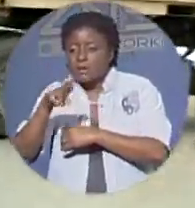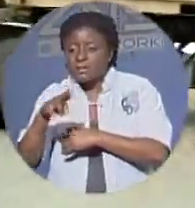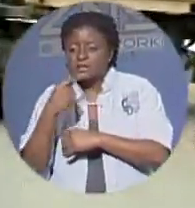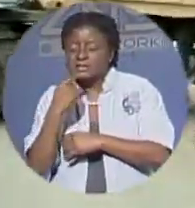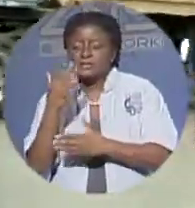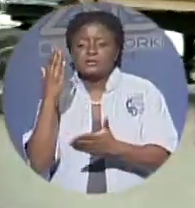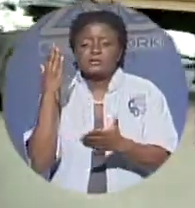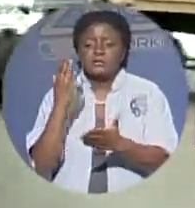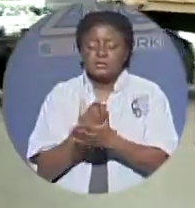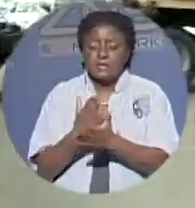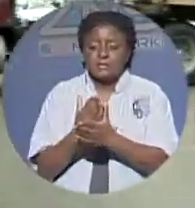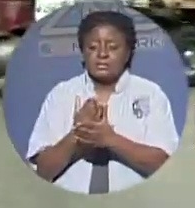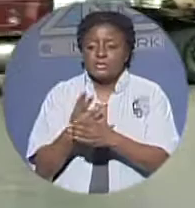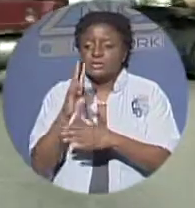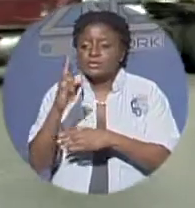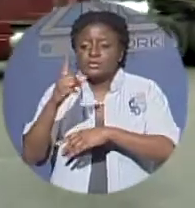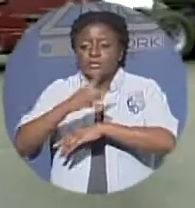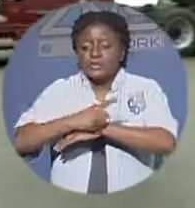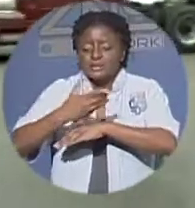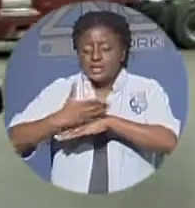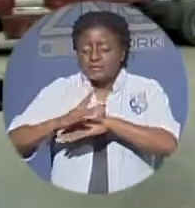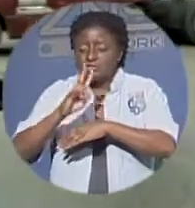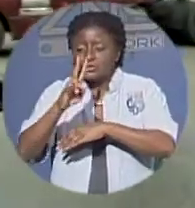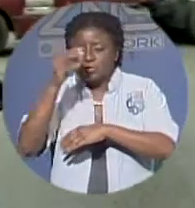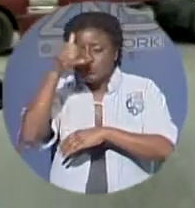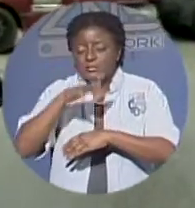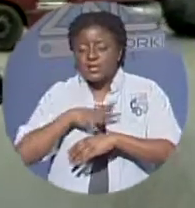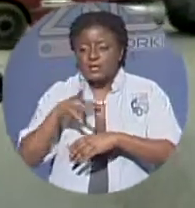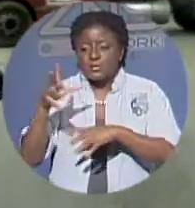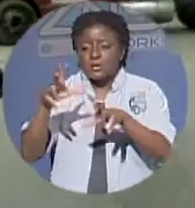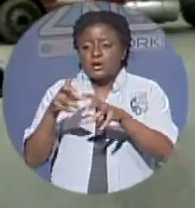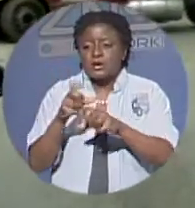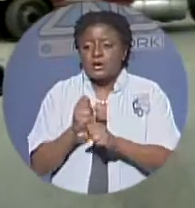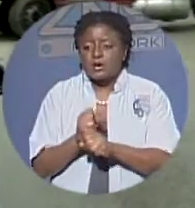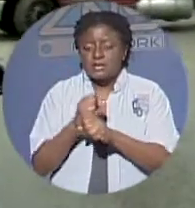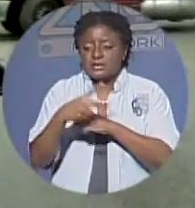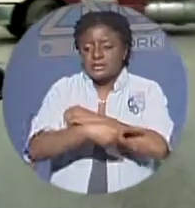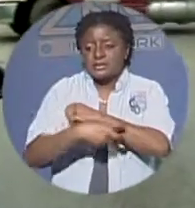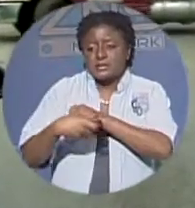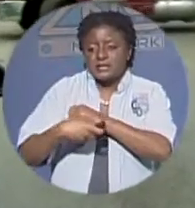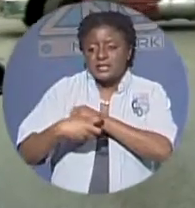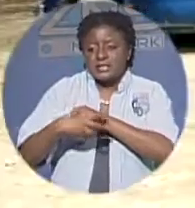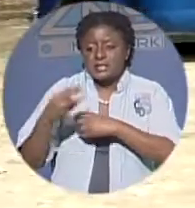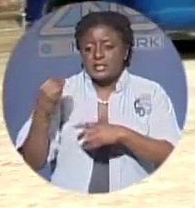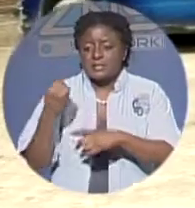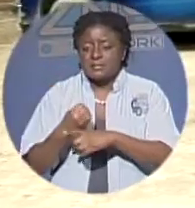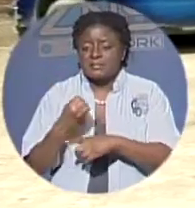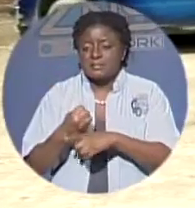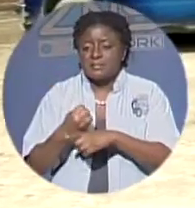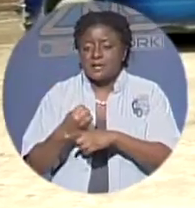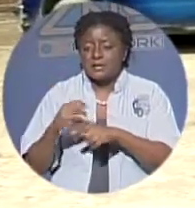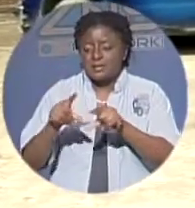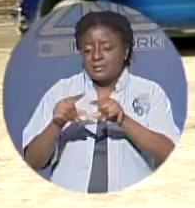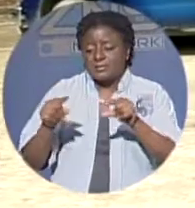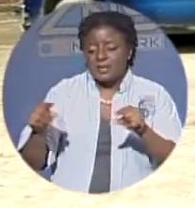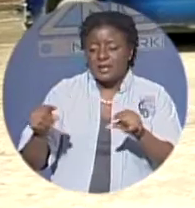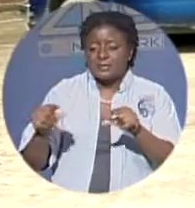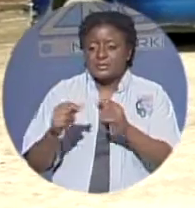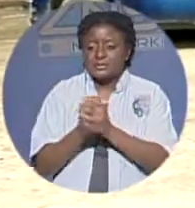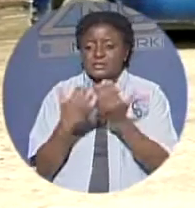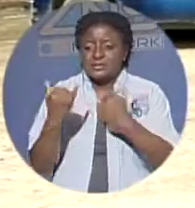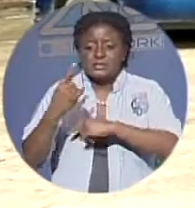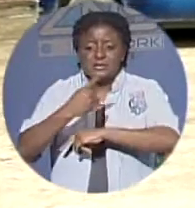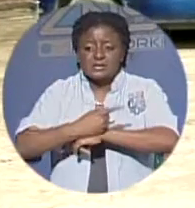and sewage corporations metal pipes off the frank watson boulevard in southwestern new providence today director of the force's national crime